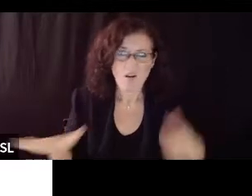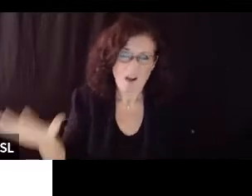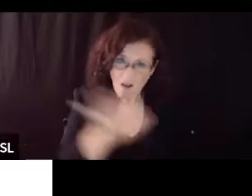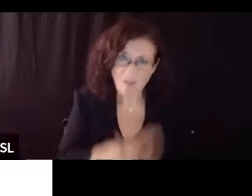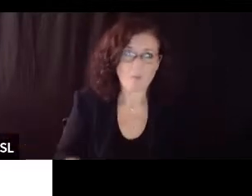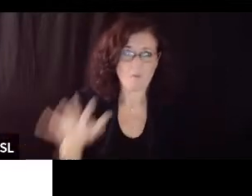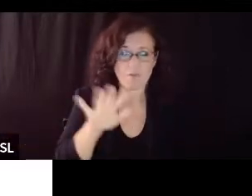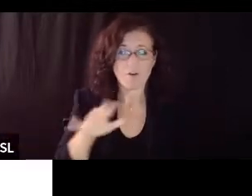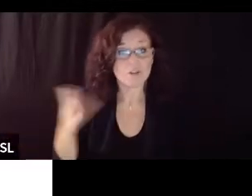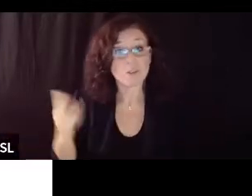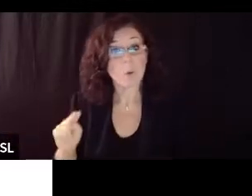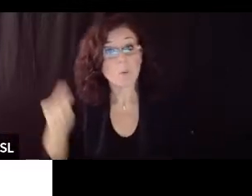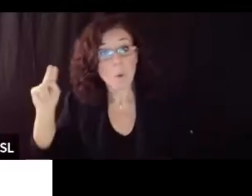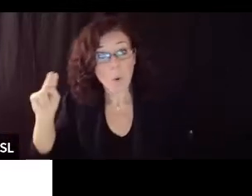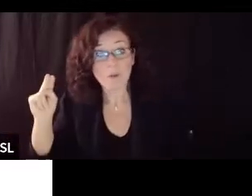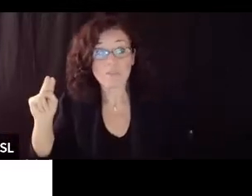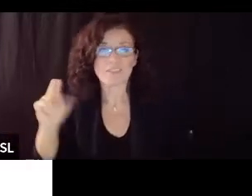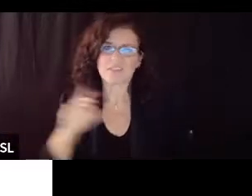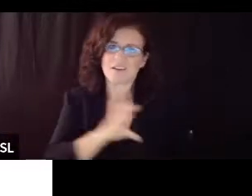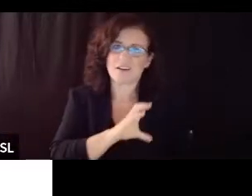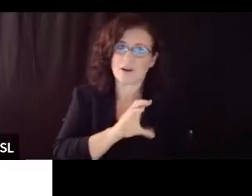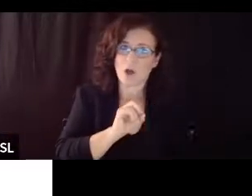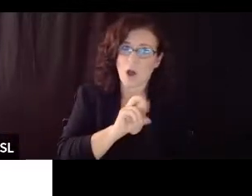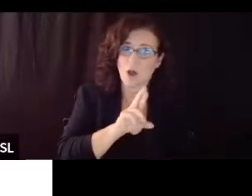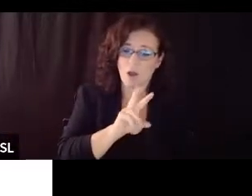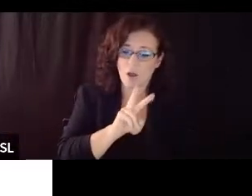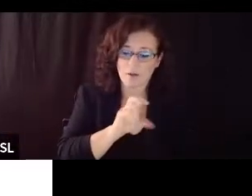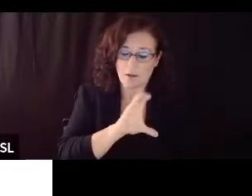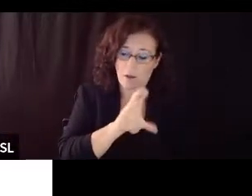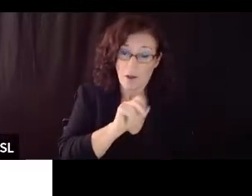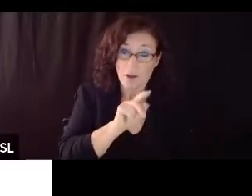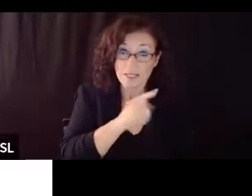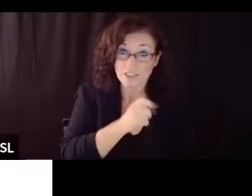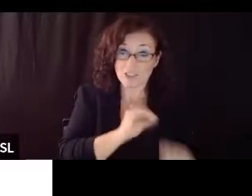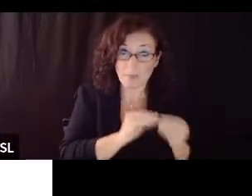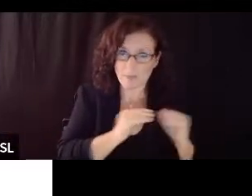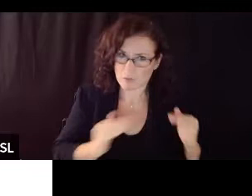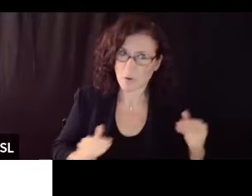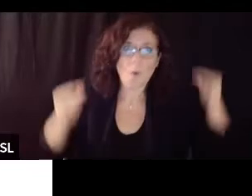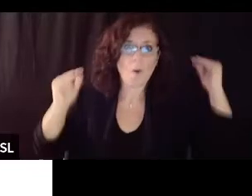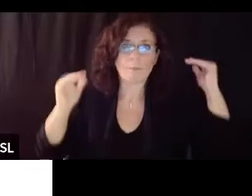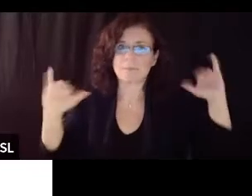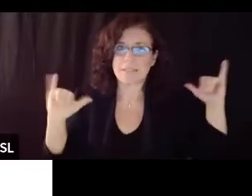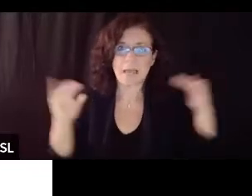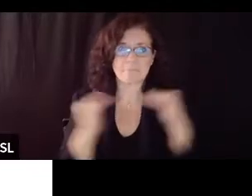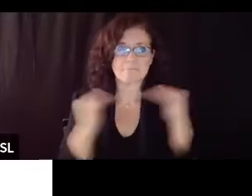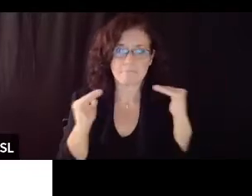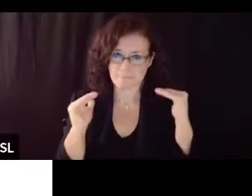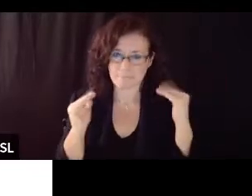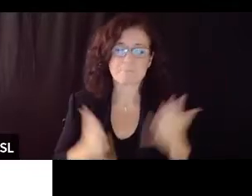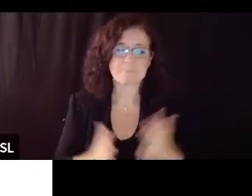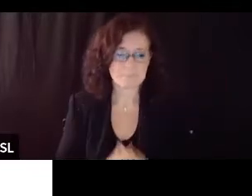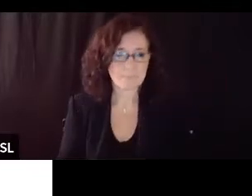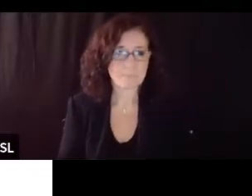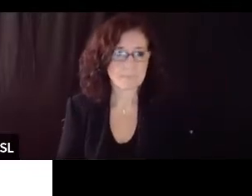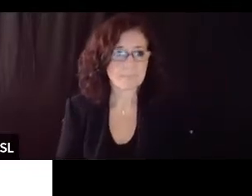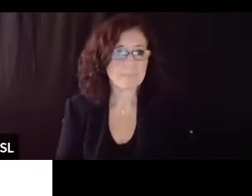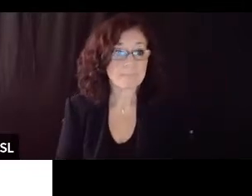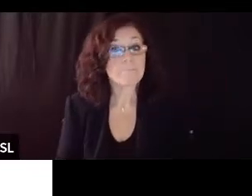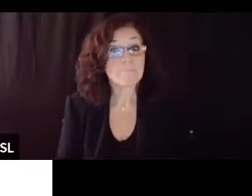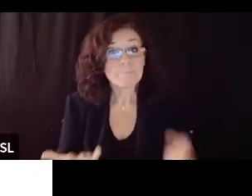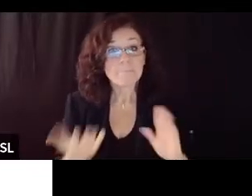really affecting all of us and so just to summarize I think and reiterate unfortunately our community cases are surging